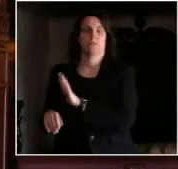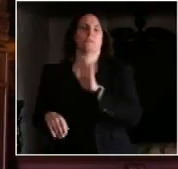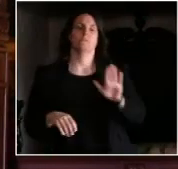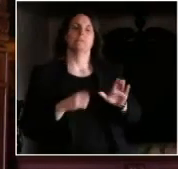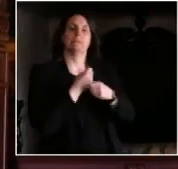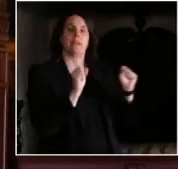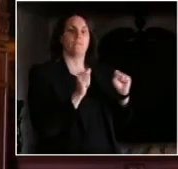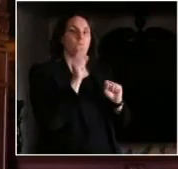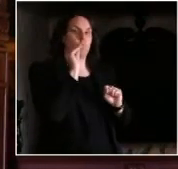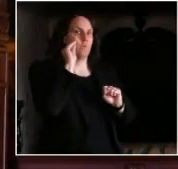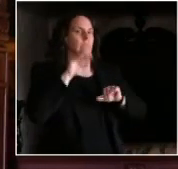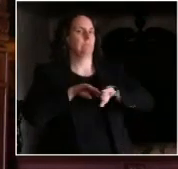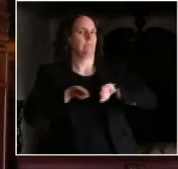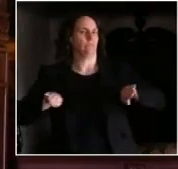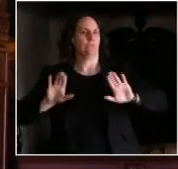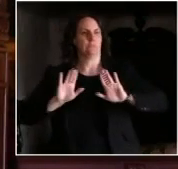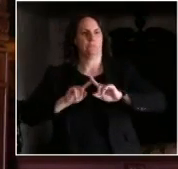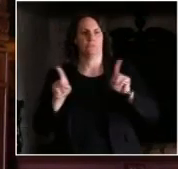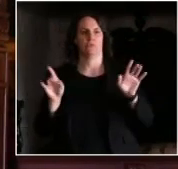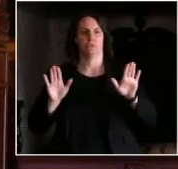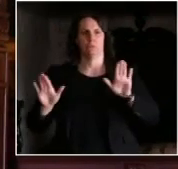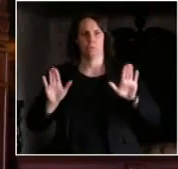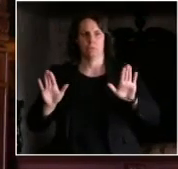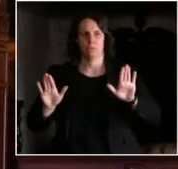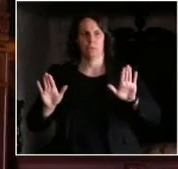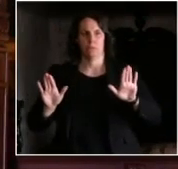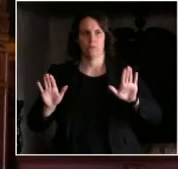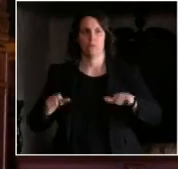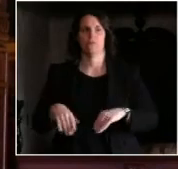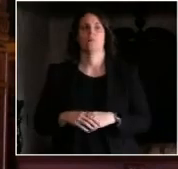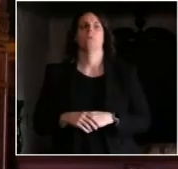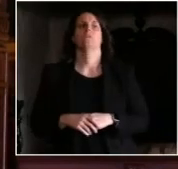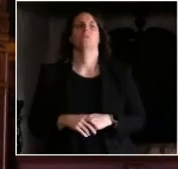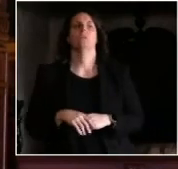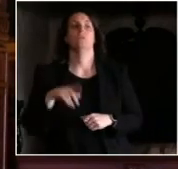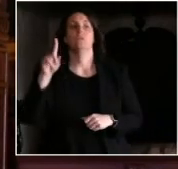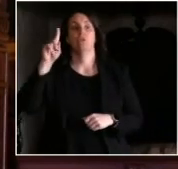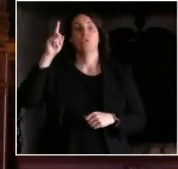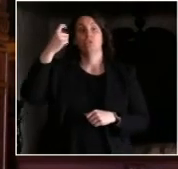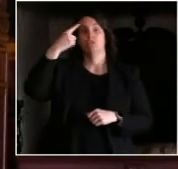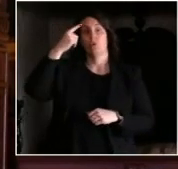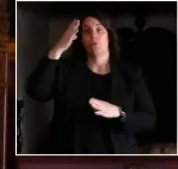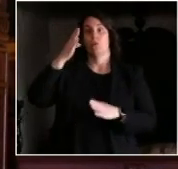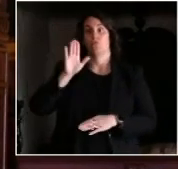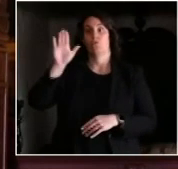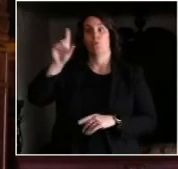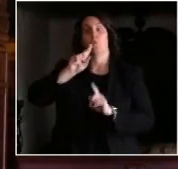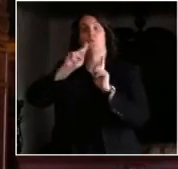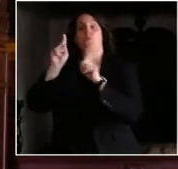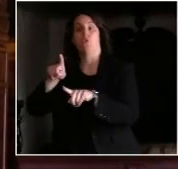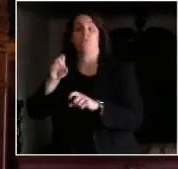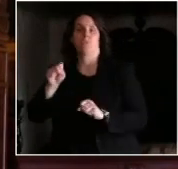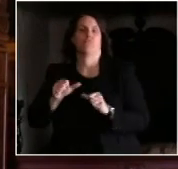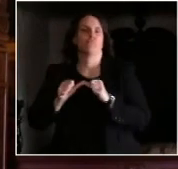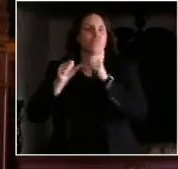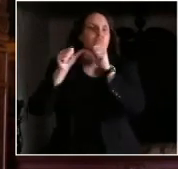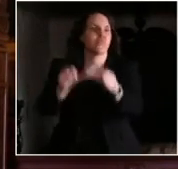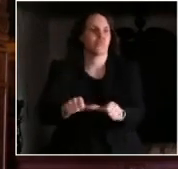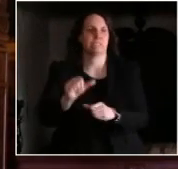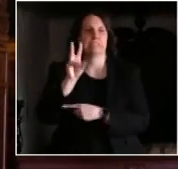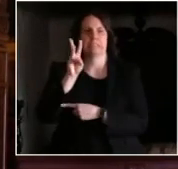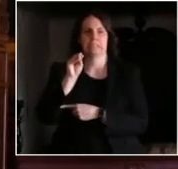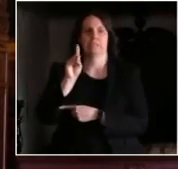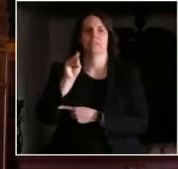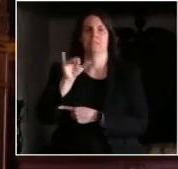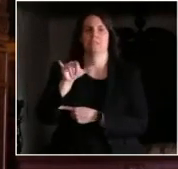It lasts for 60 days. It expires on May 12th. And what that public health emergency allowed is it gave